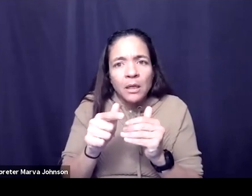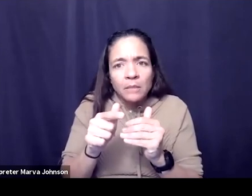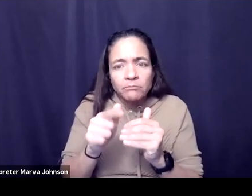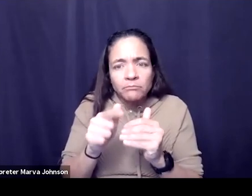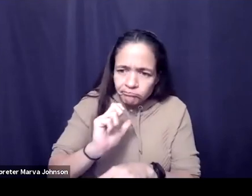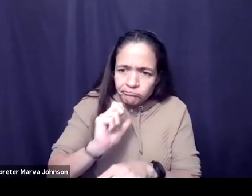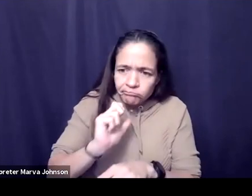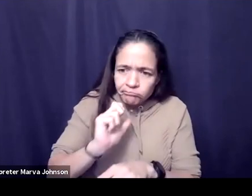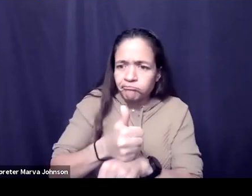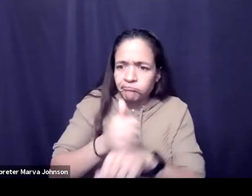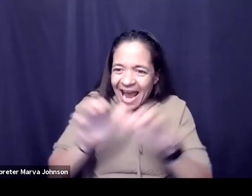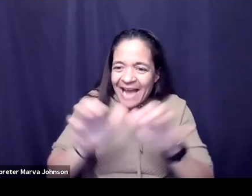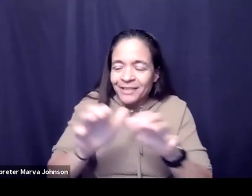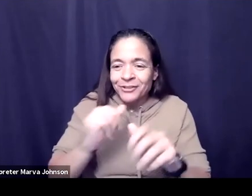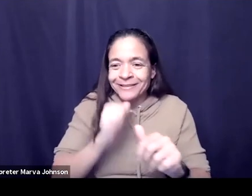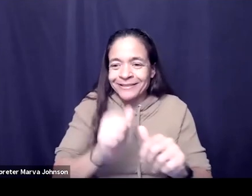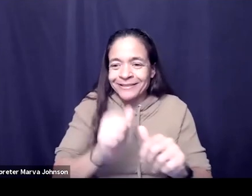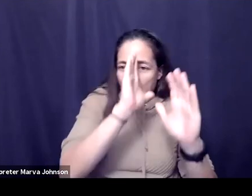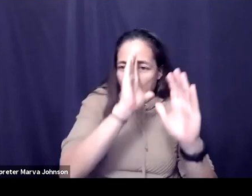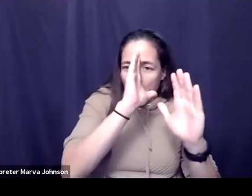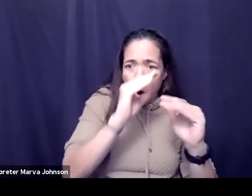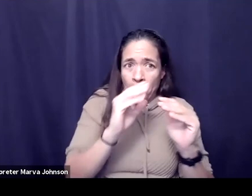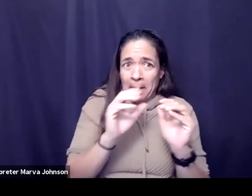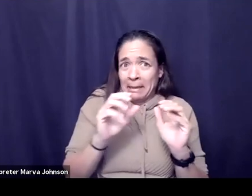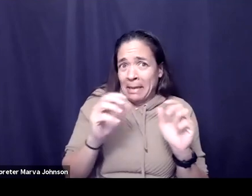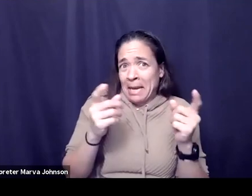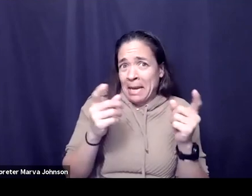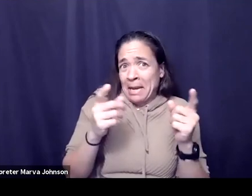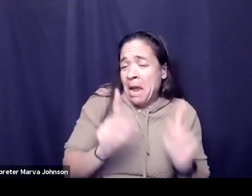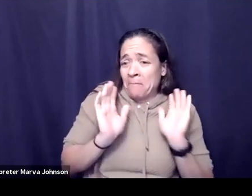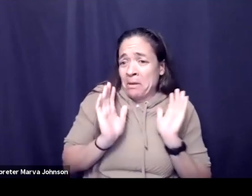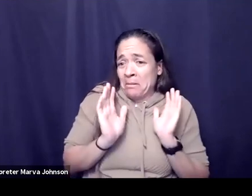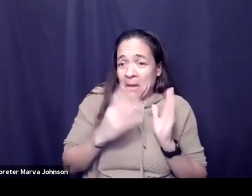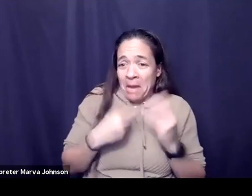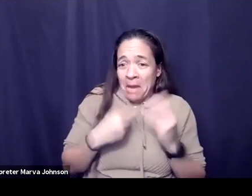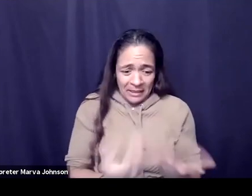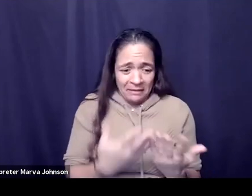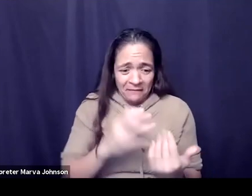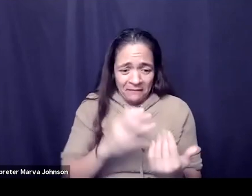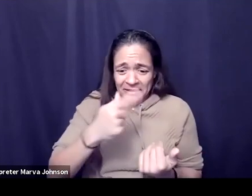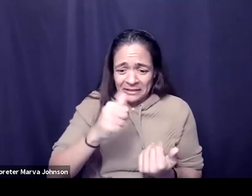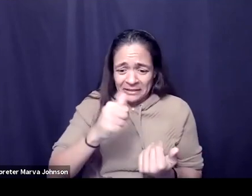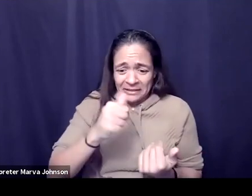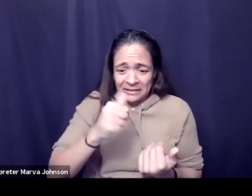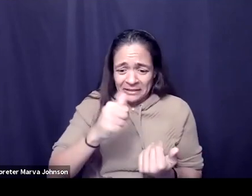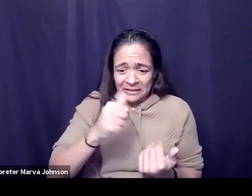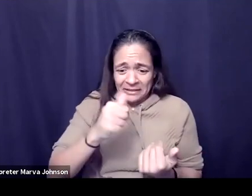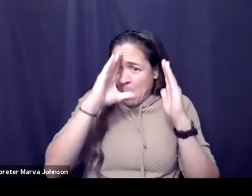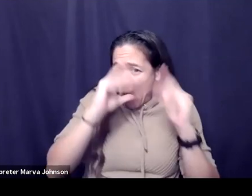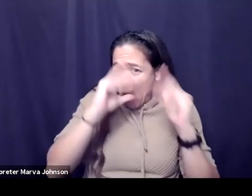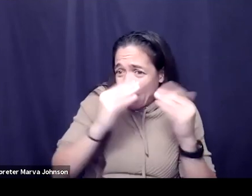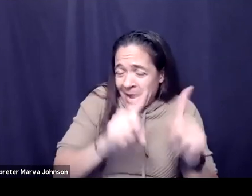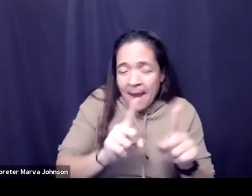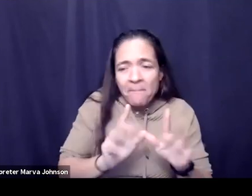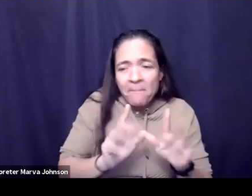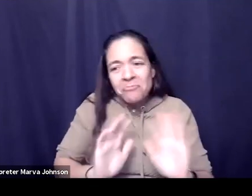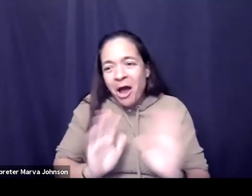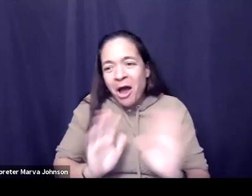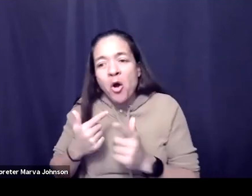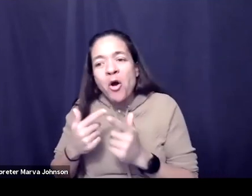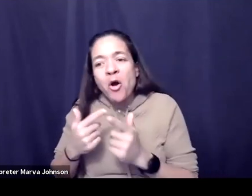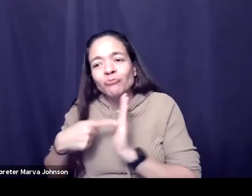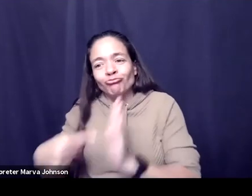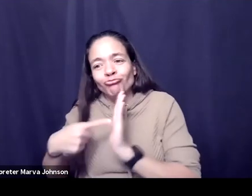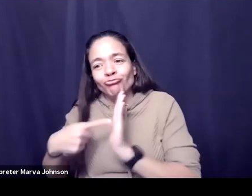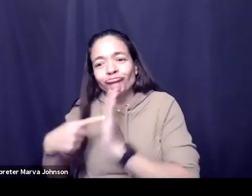creating the space that organic things happen please please um and we can get more into you know the work we